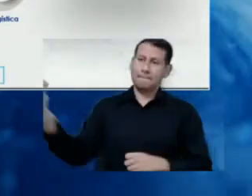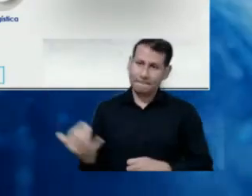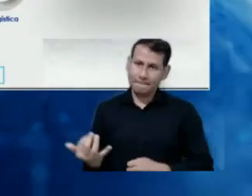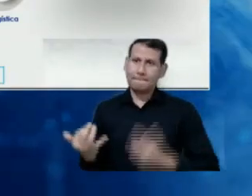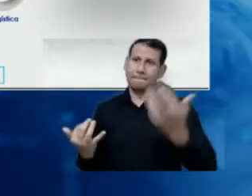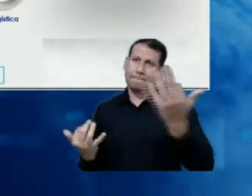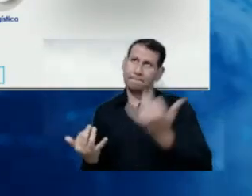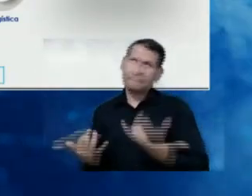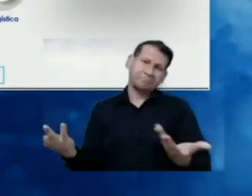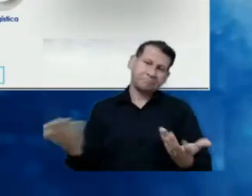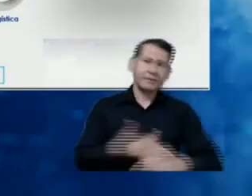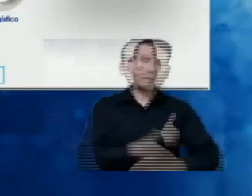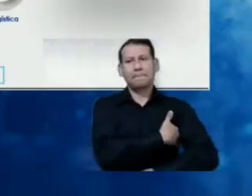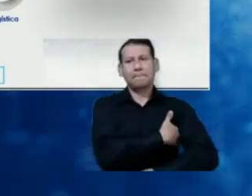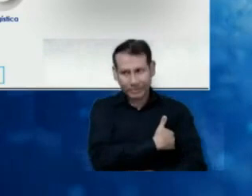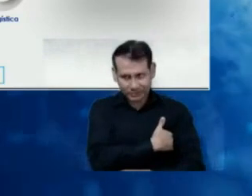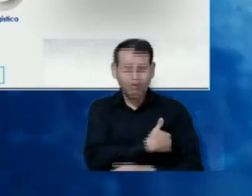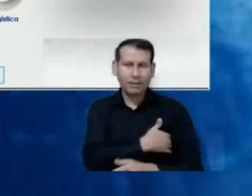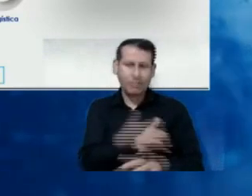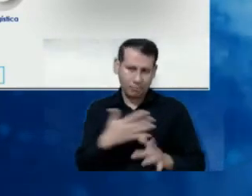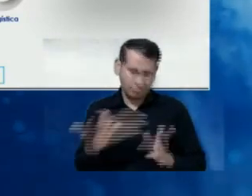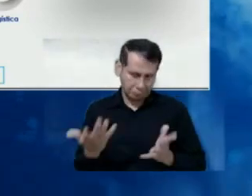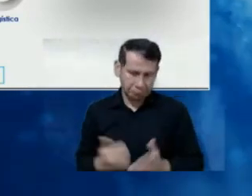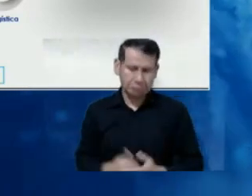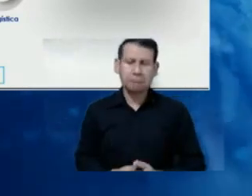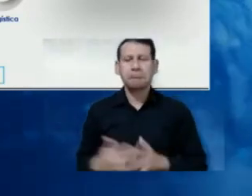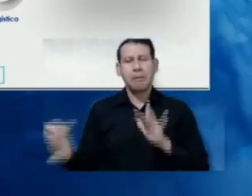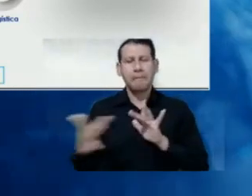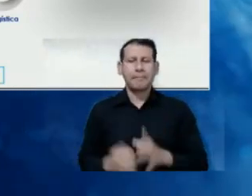that is to say, the correspondent ministry,